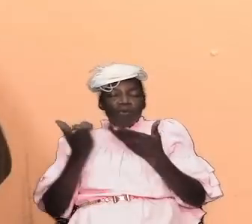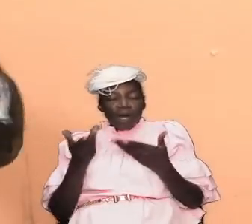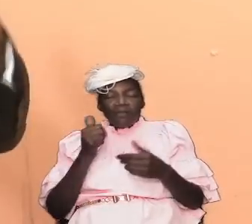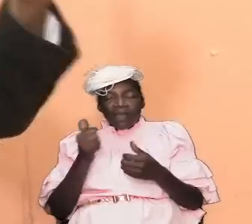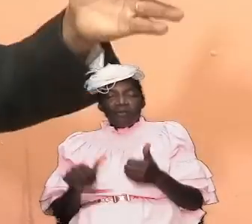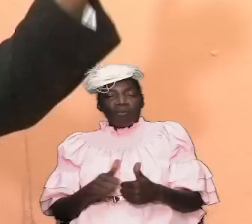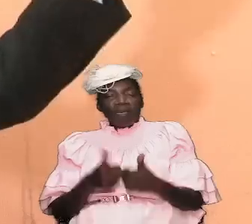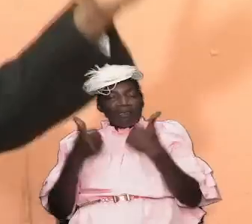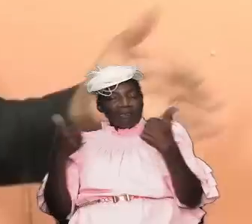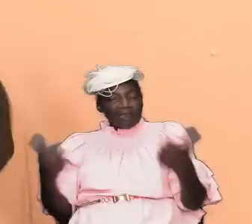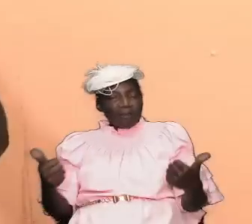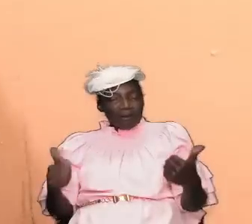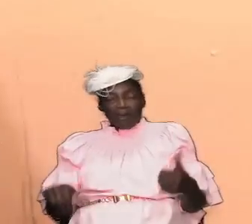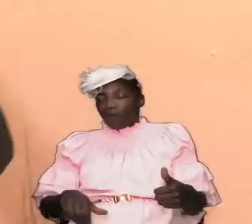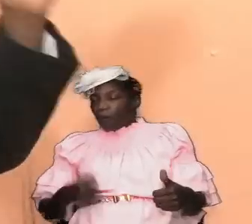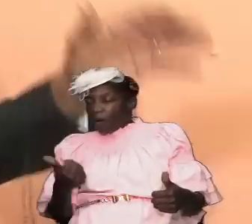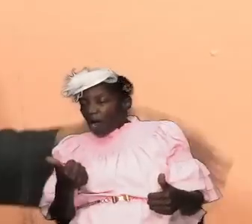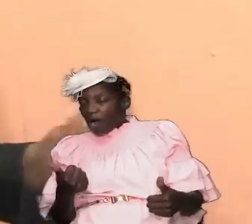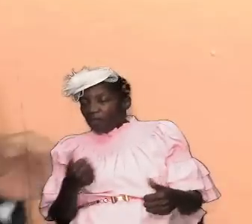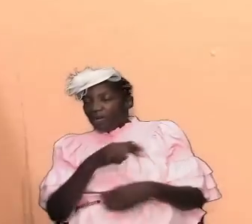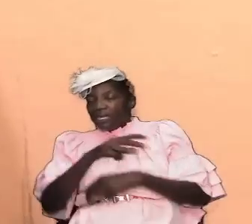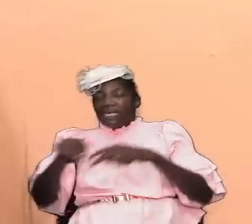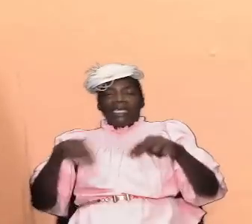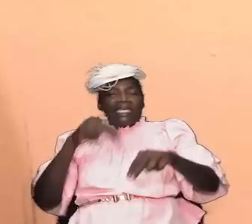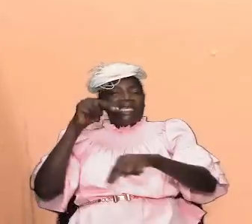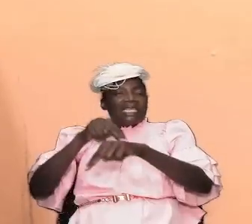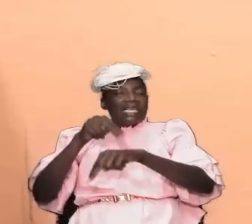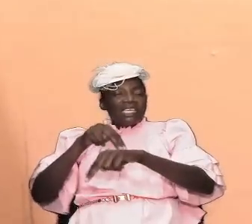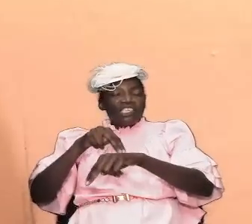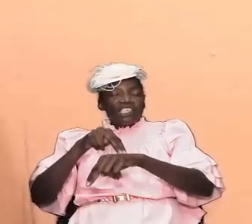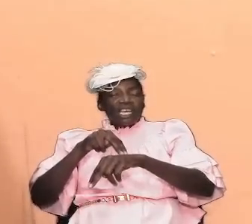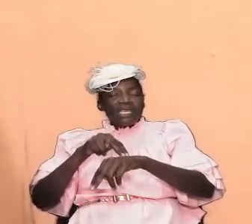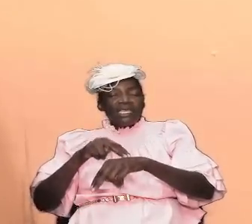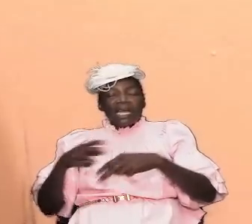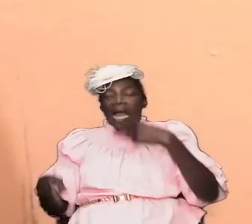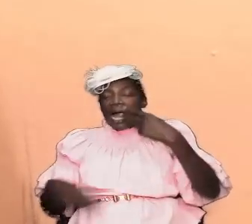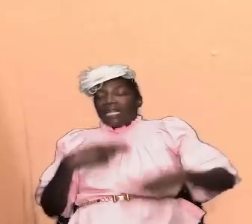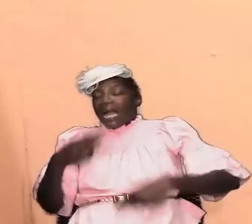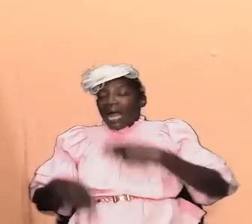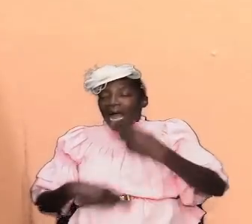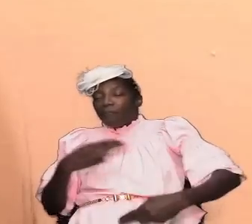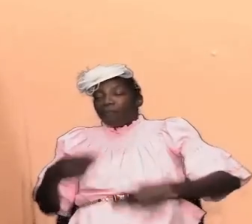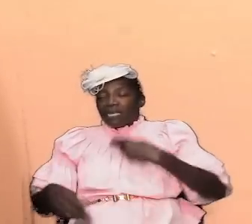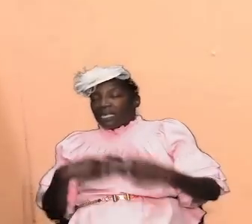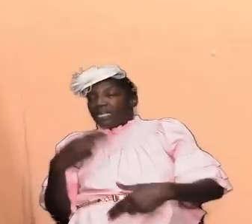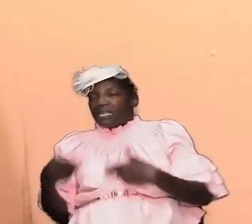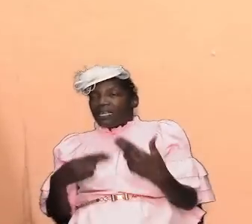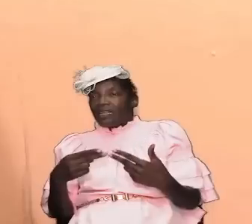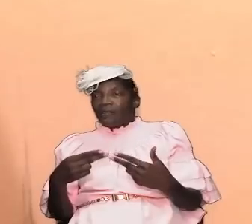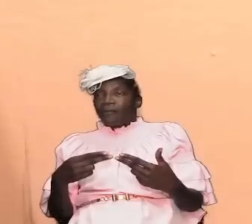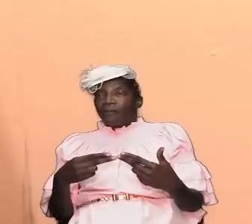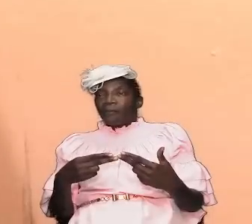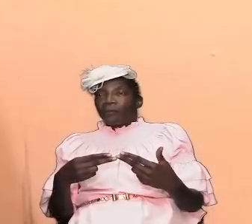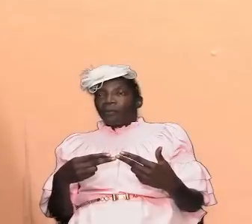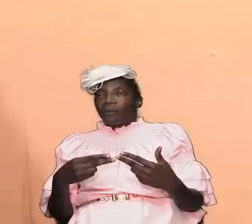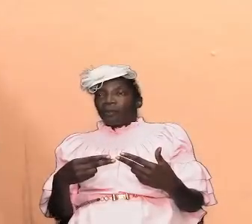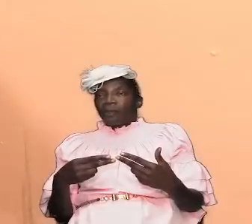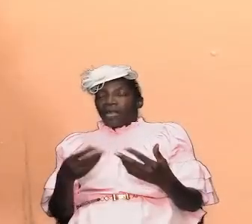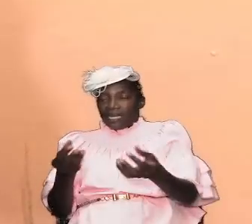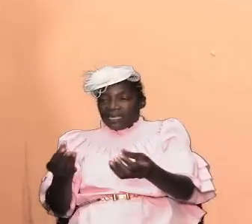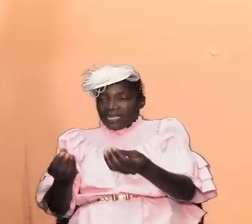separate from all the other gentile nations around and they could be happy and resourceful